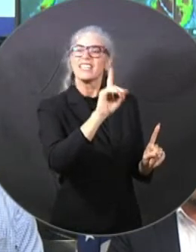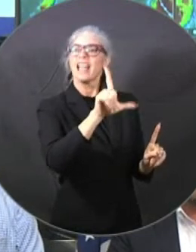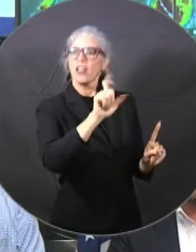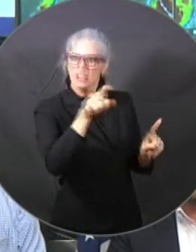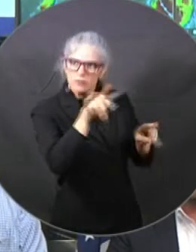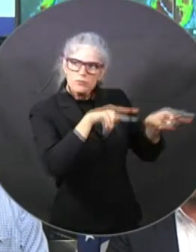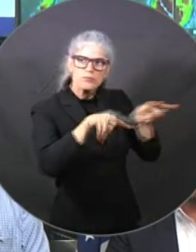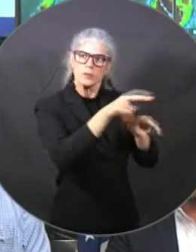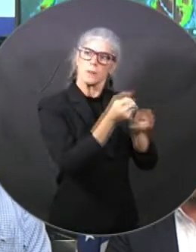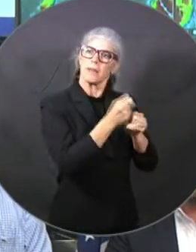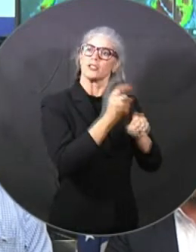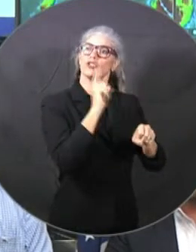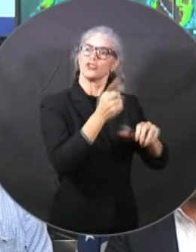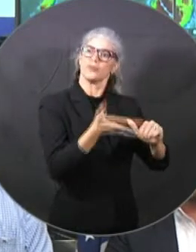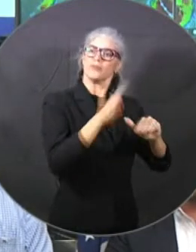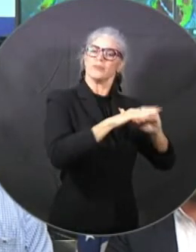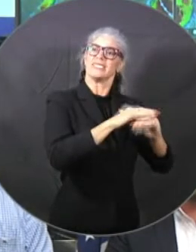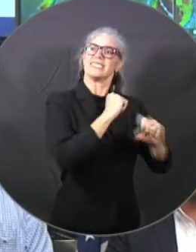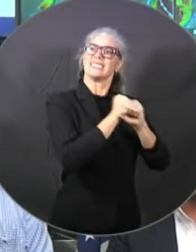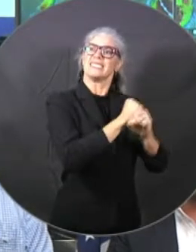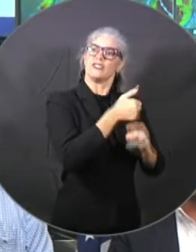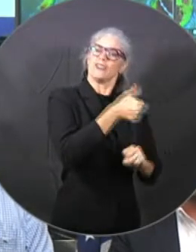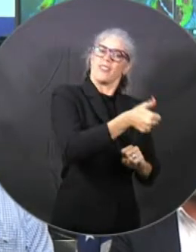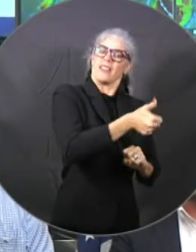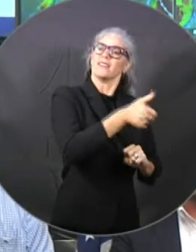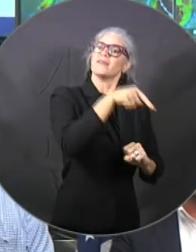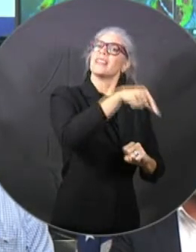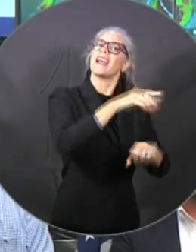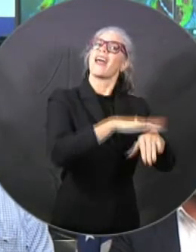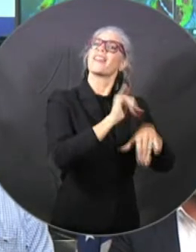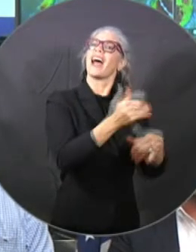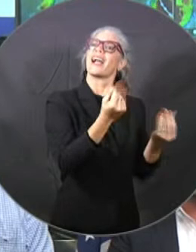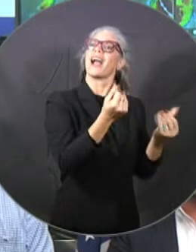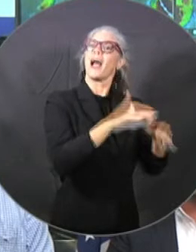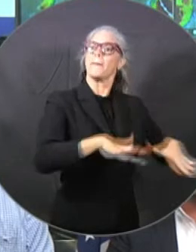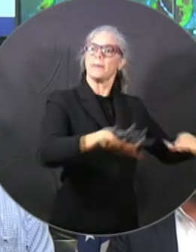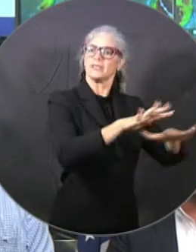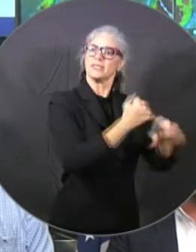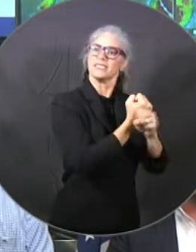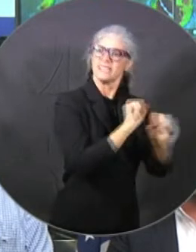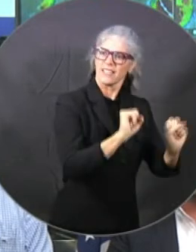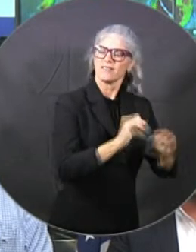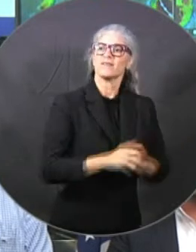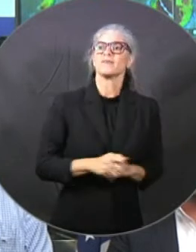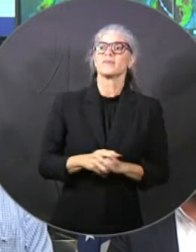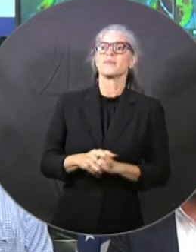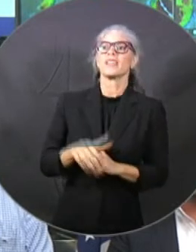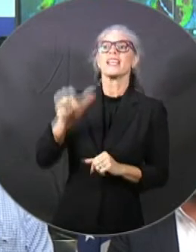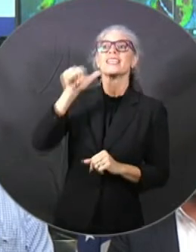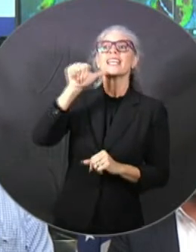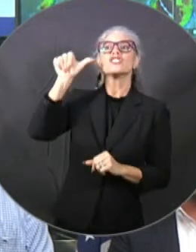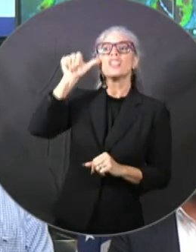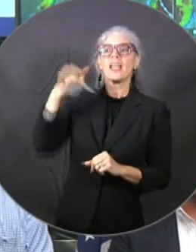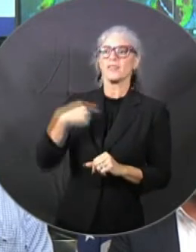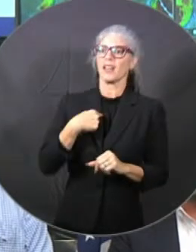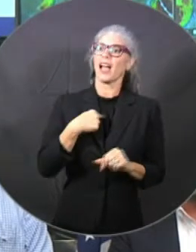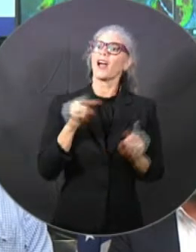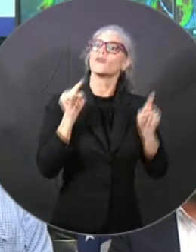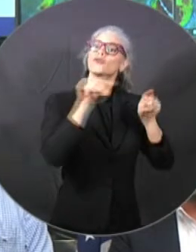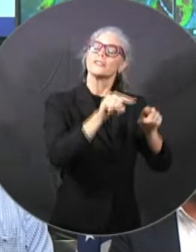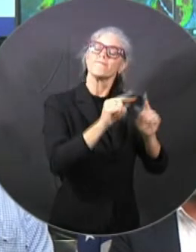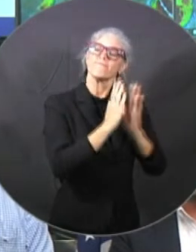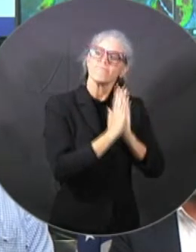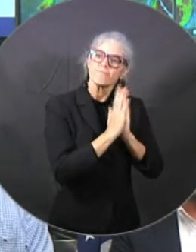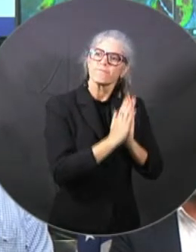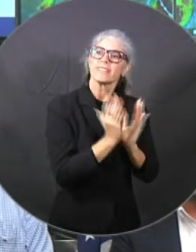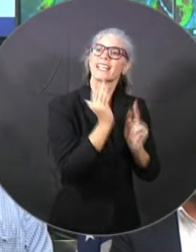improvements. Also, per the request that yesterday's vigil, we're able to do $100,000 to the charity that's